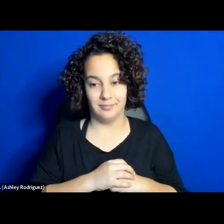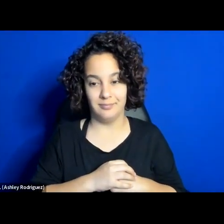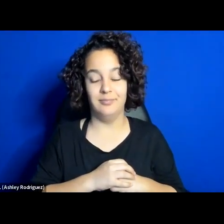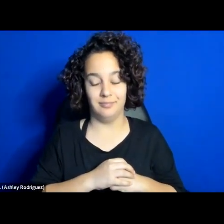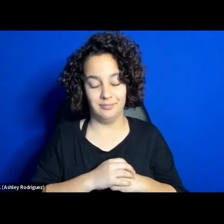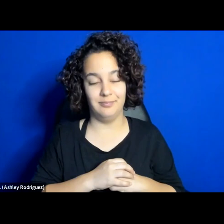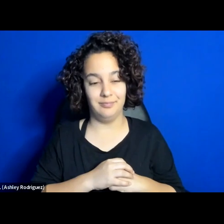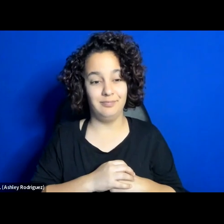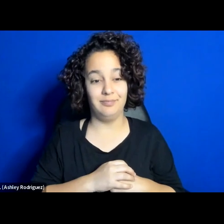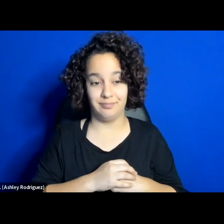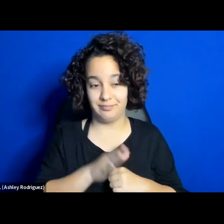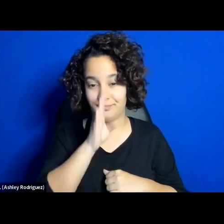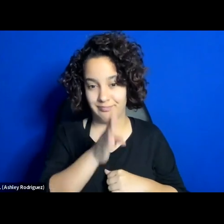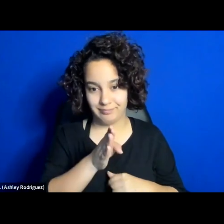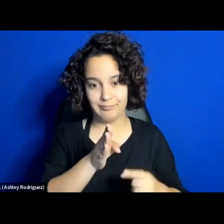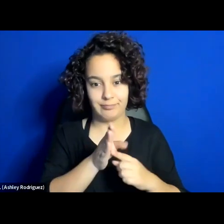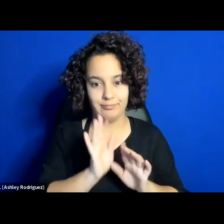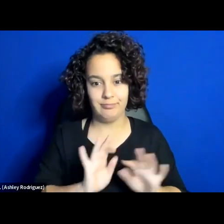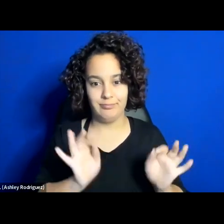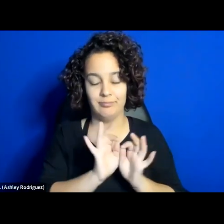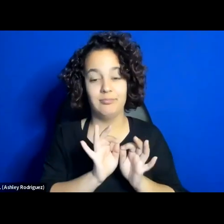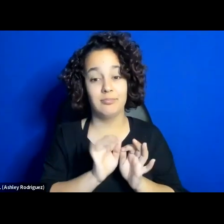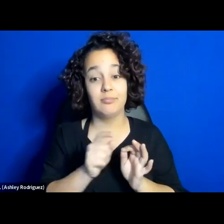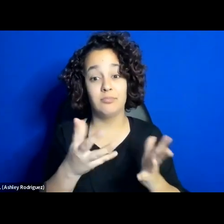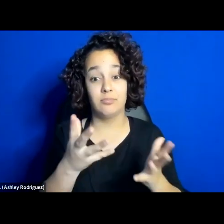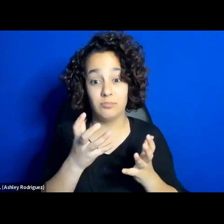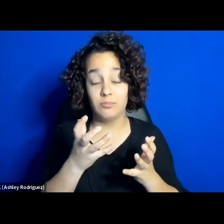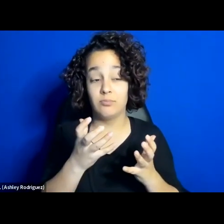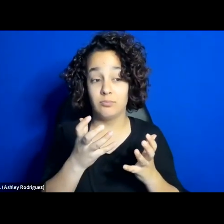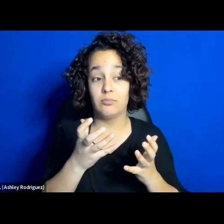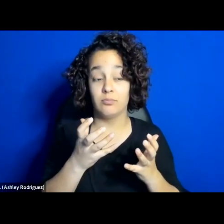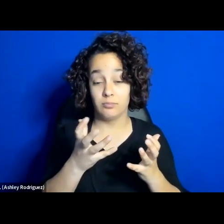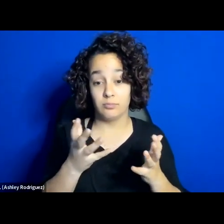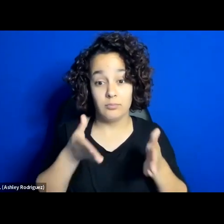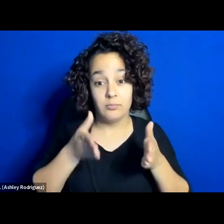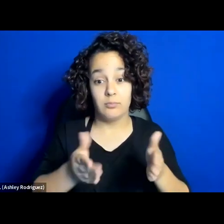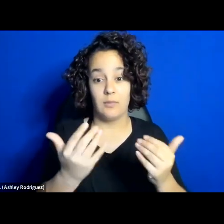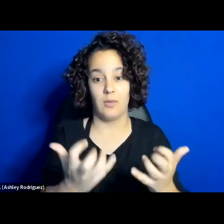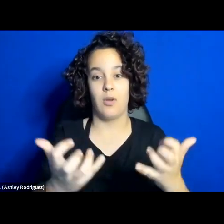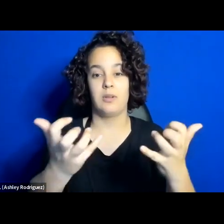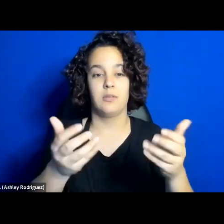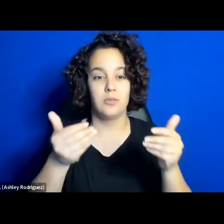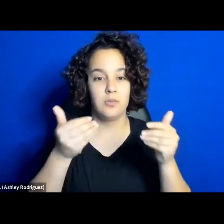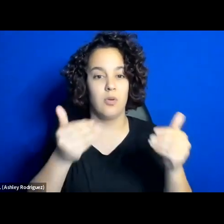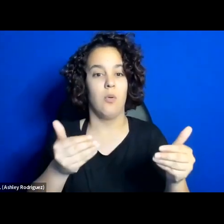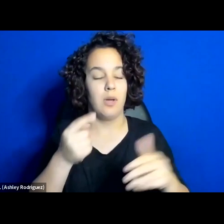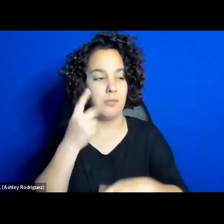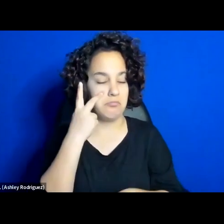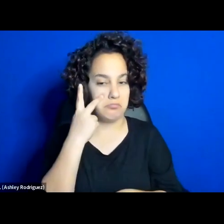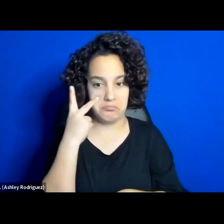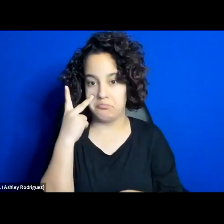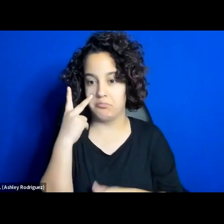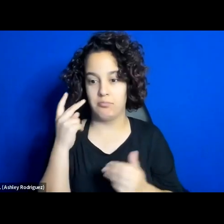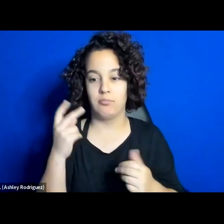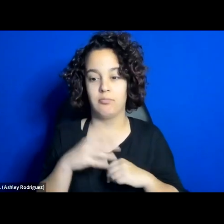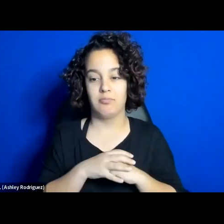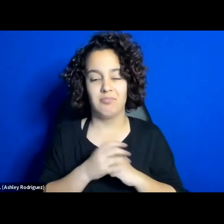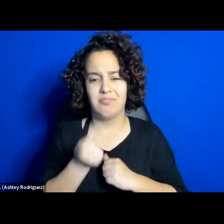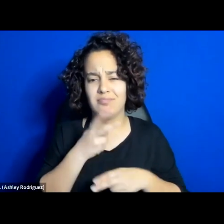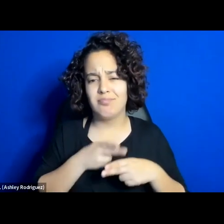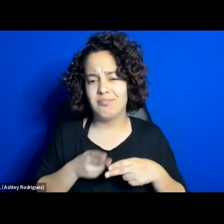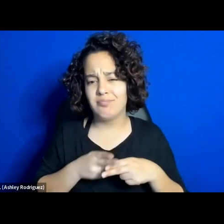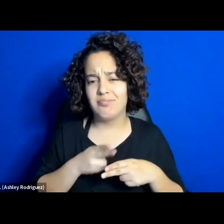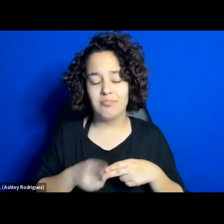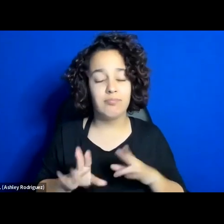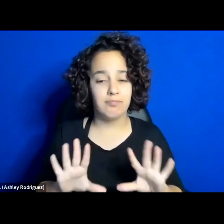and inviting the audience to bear witness, you know, to what's going on, no matter how temporary and short it is.